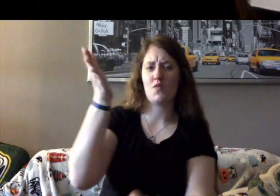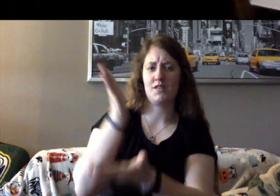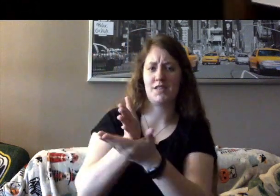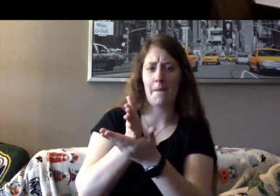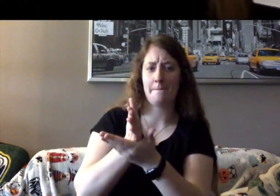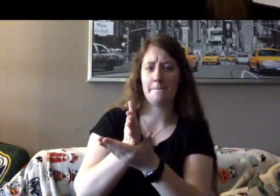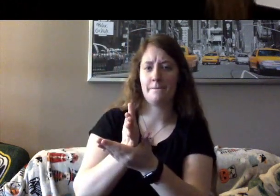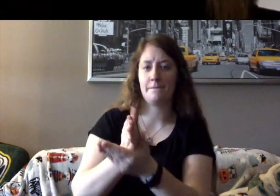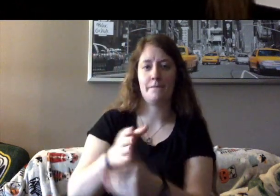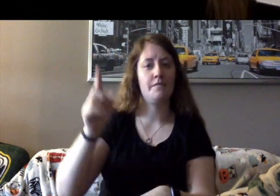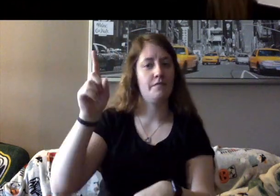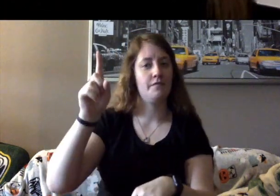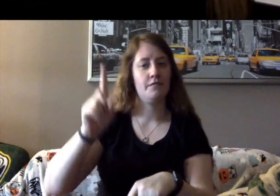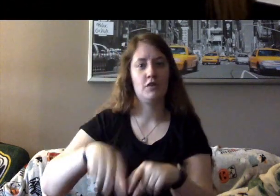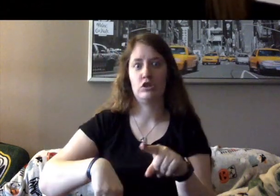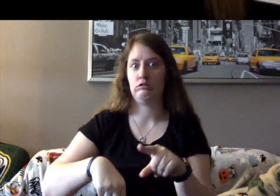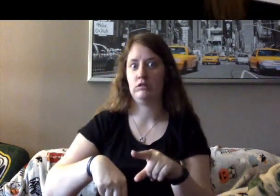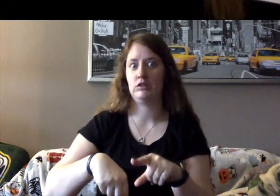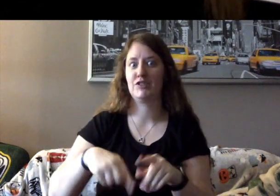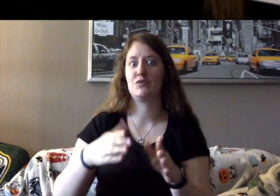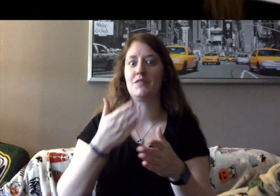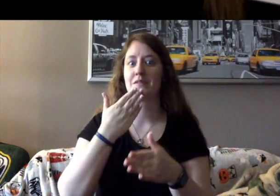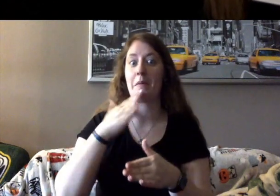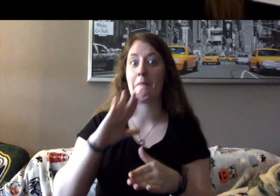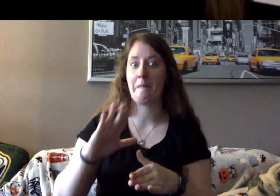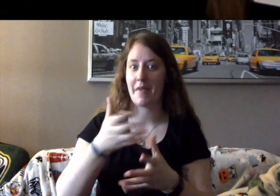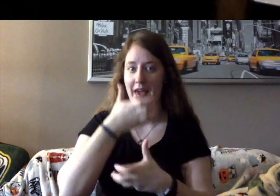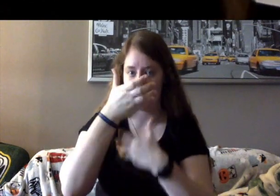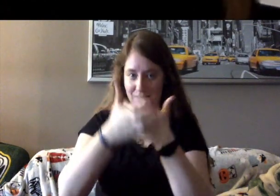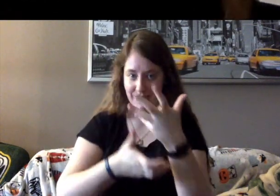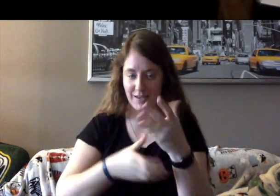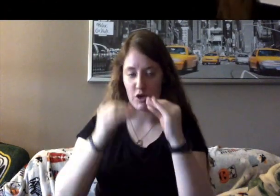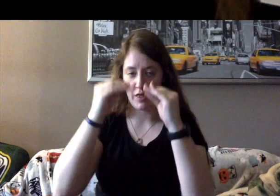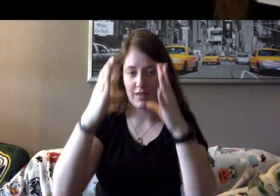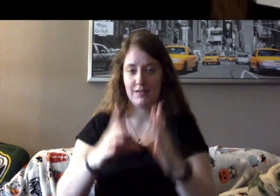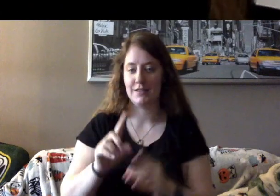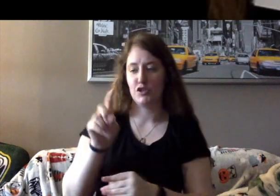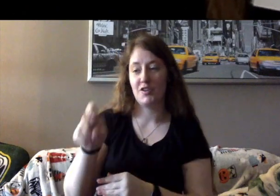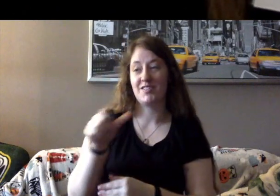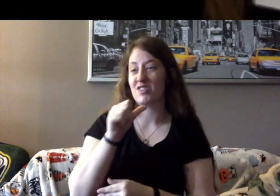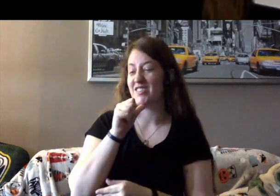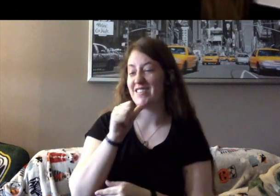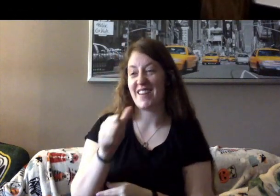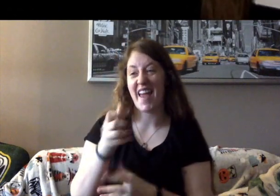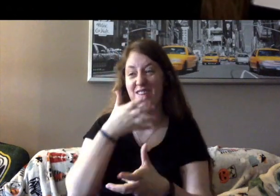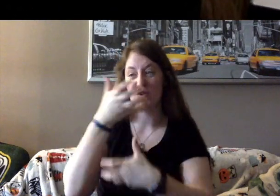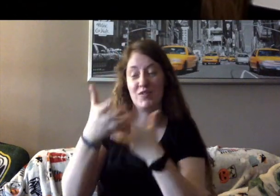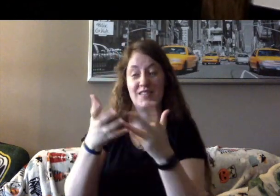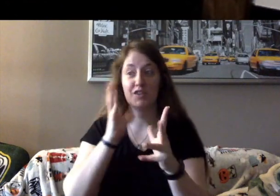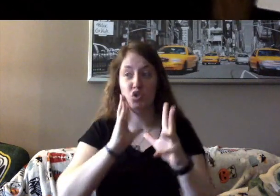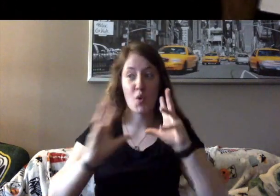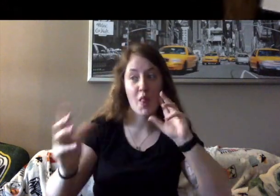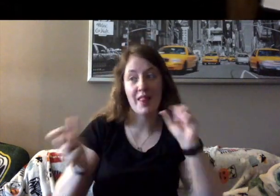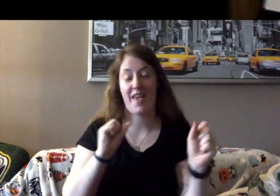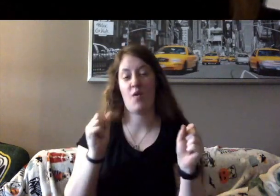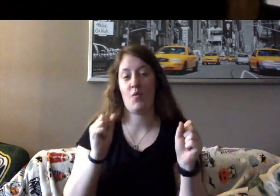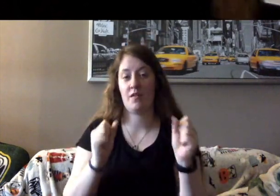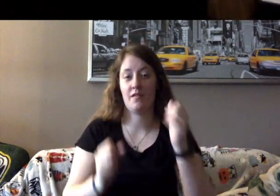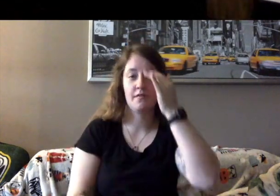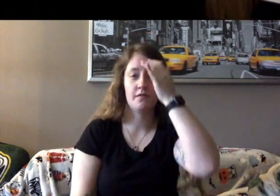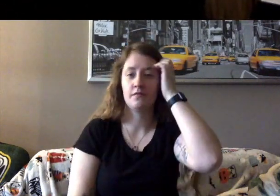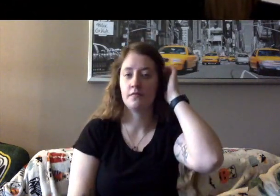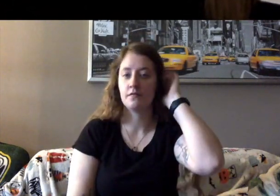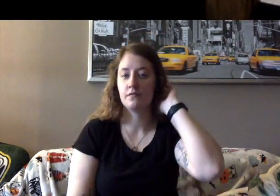not carry a tune. The teacher asked Ruth not to sing so loud in the chorus. Ruth